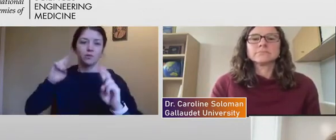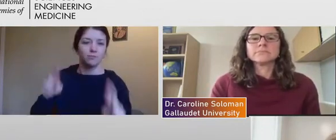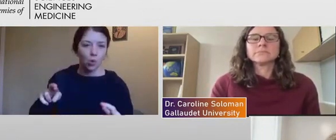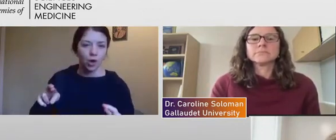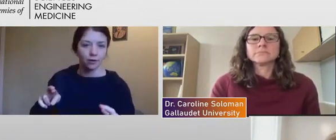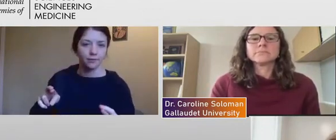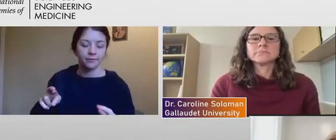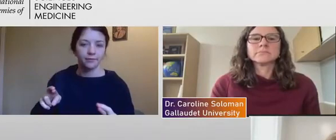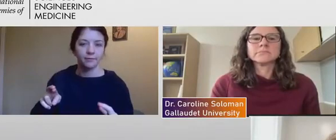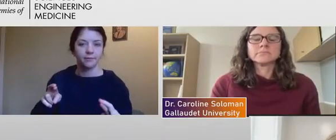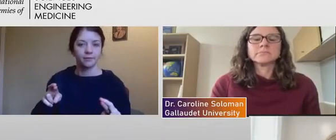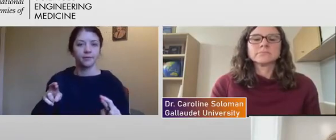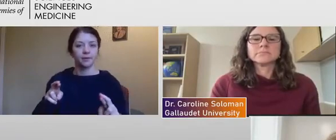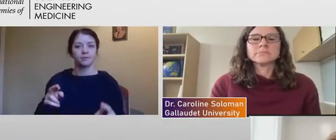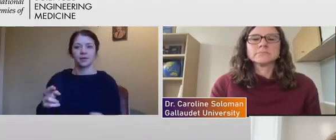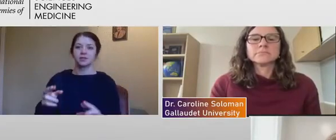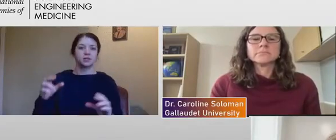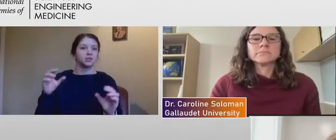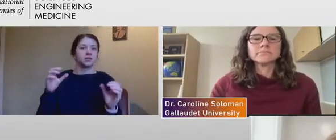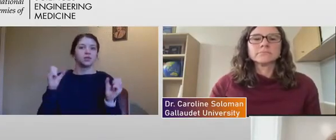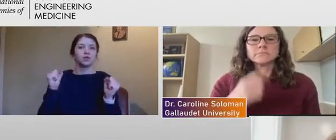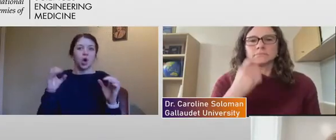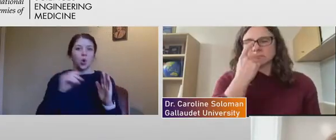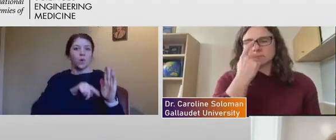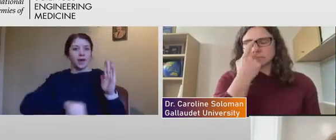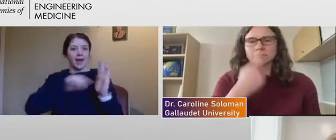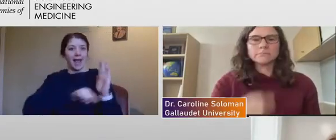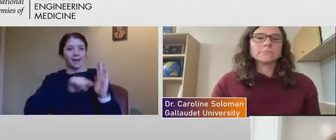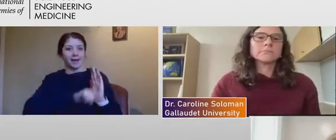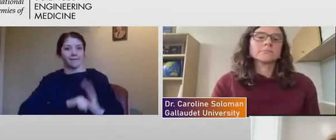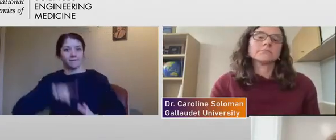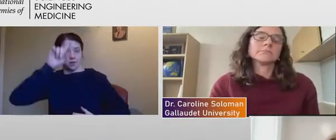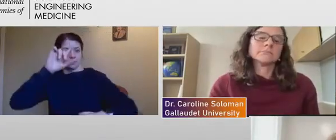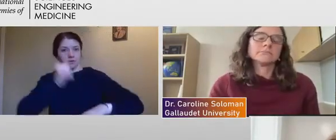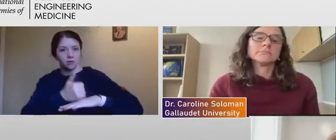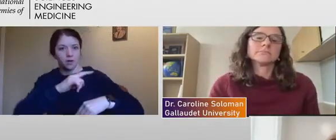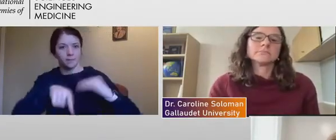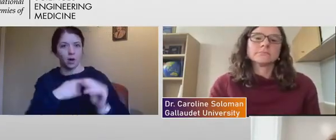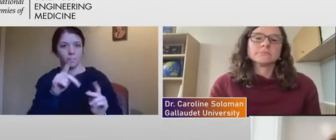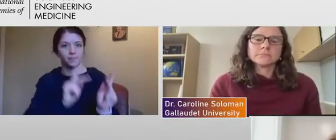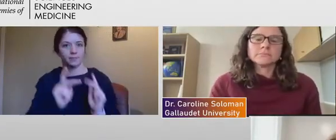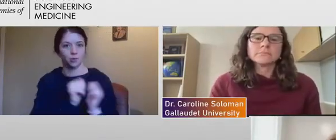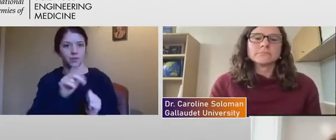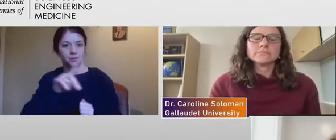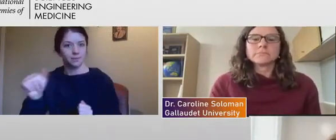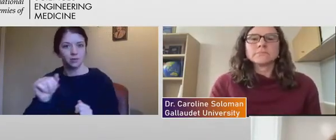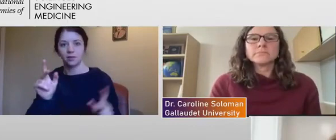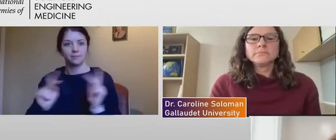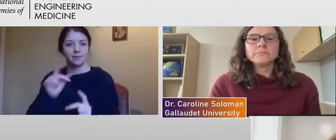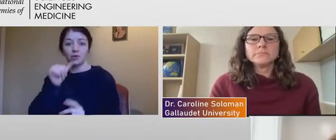strong negative, uh, stigma that's associated with disability. anyway, we can do this.